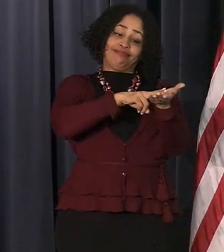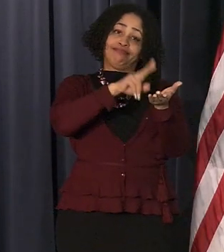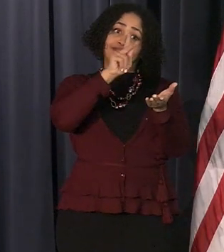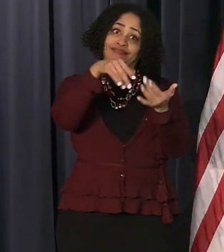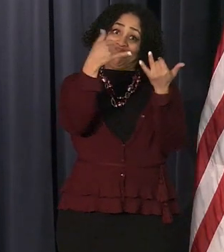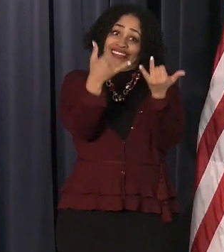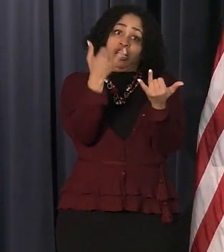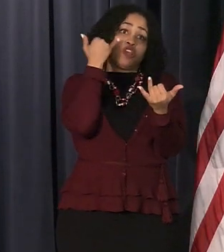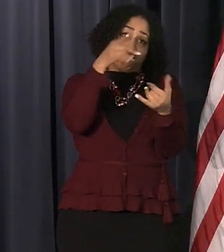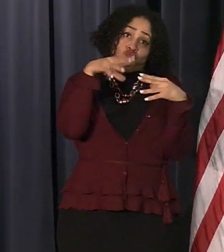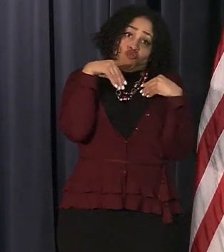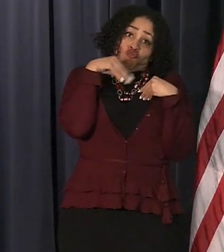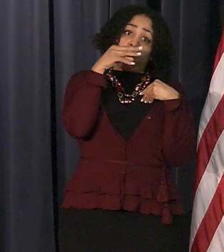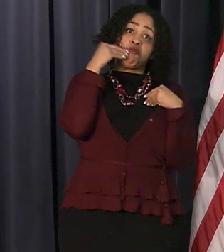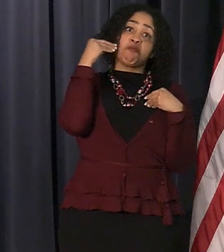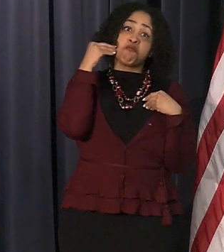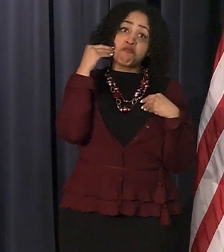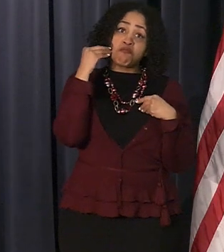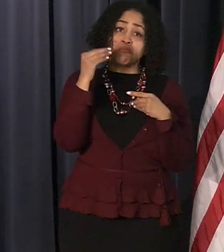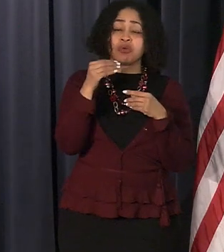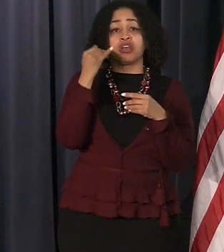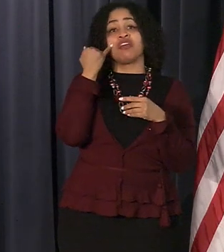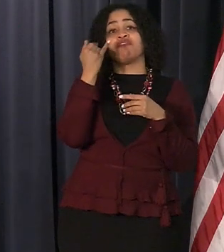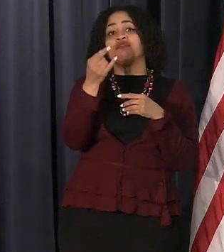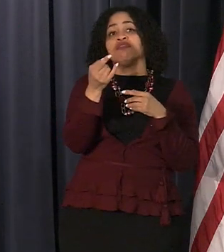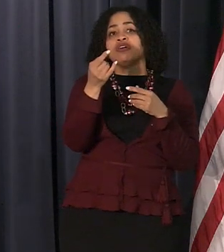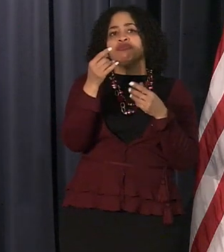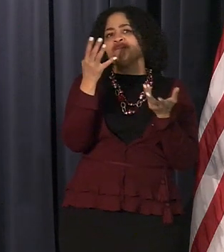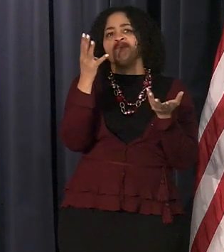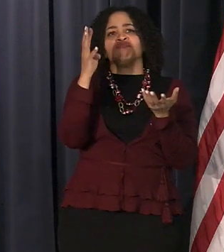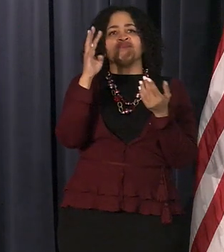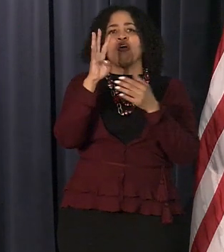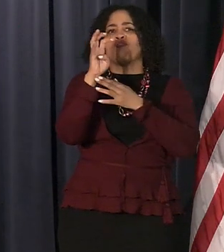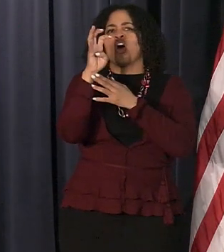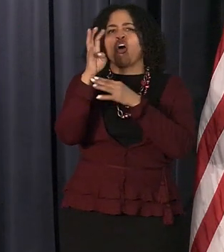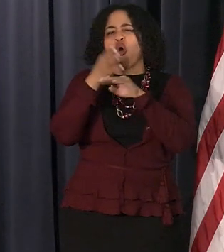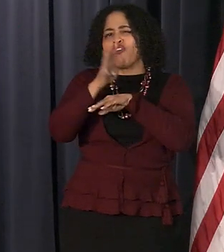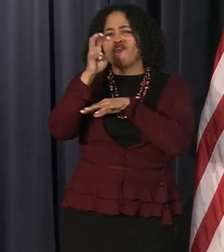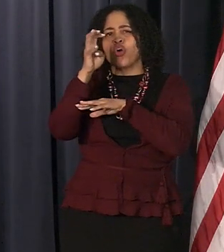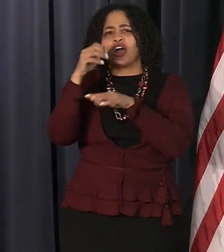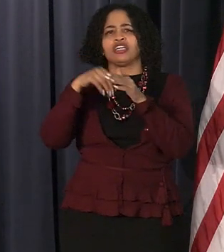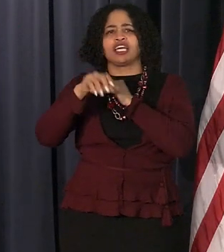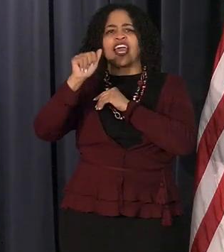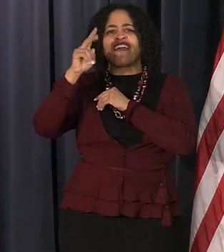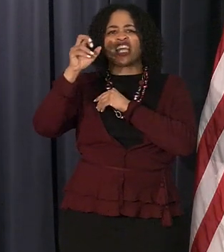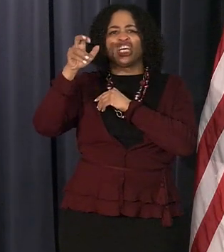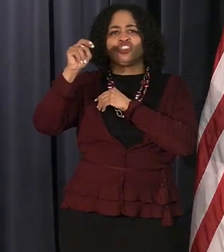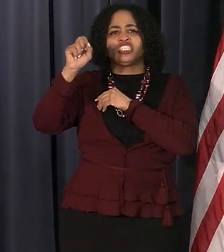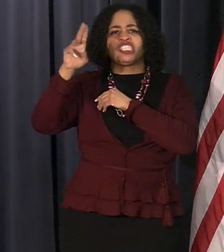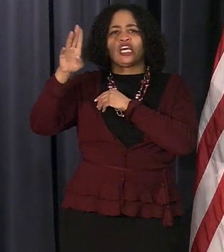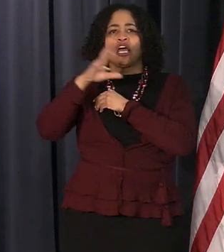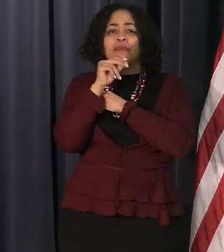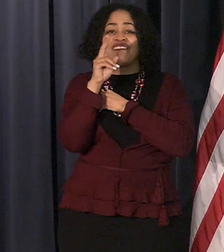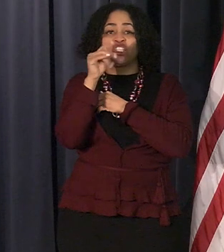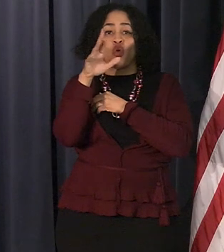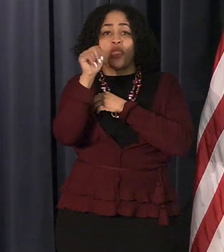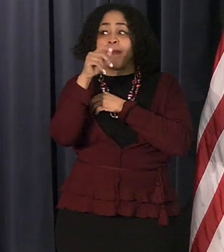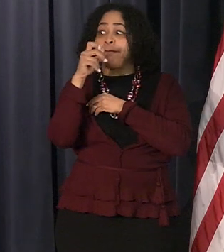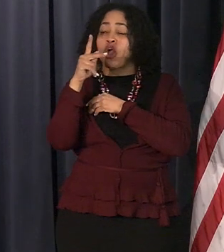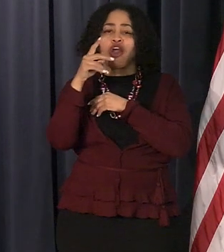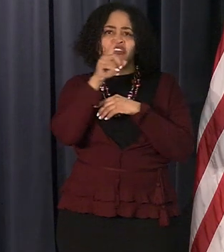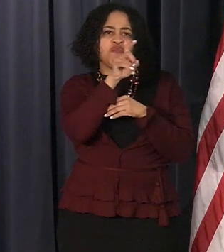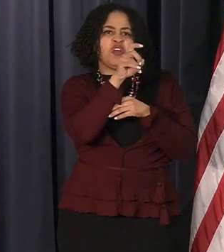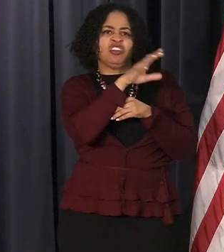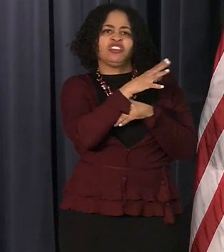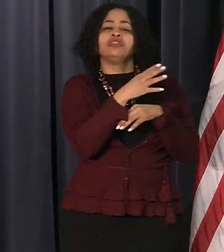you own uh the houses 400 or so in the aviation sub 100 or so in victoria park if you own one of those